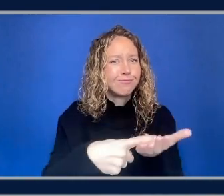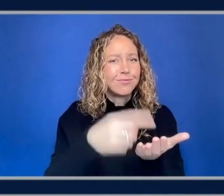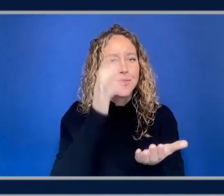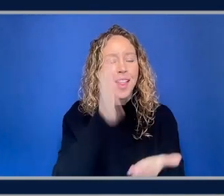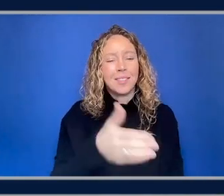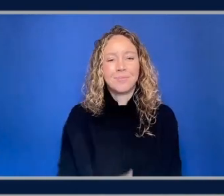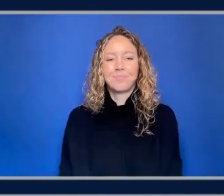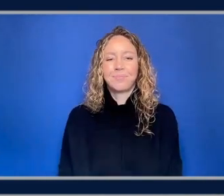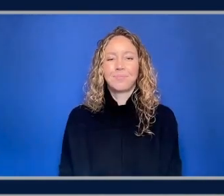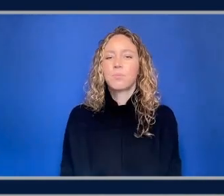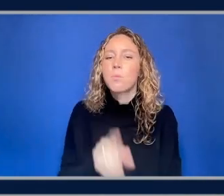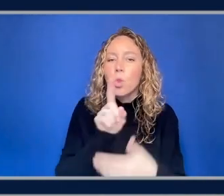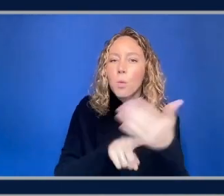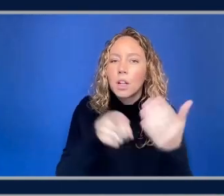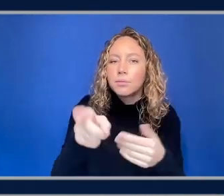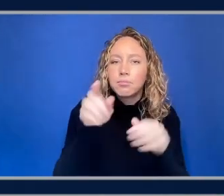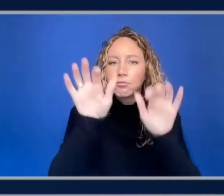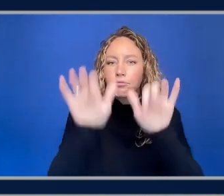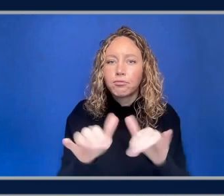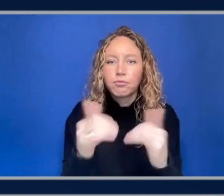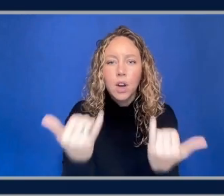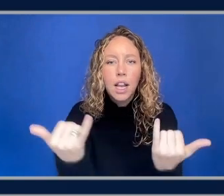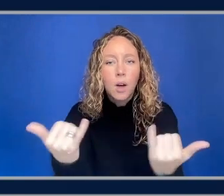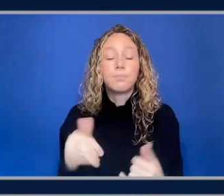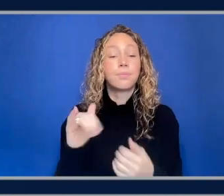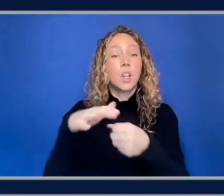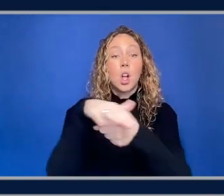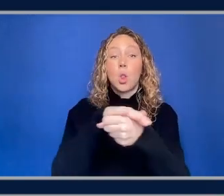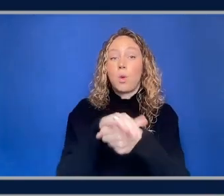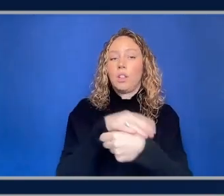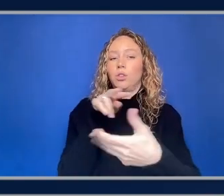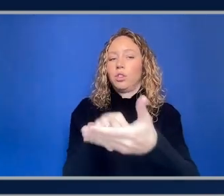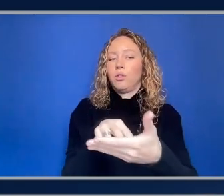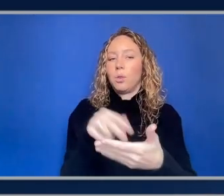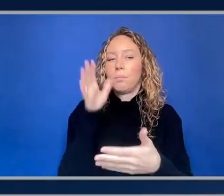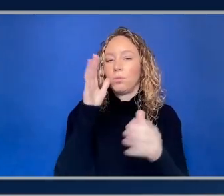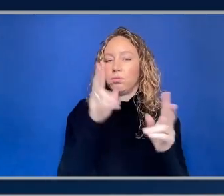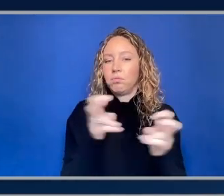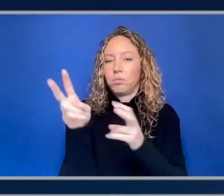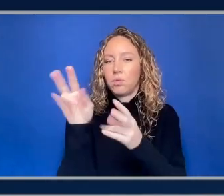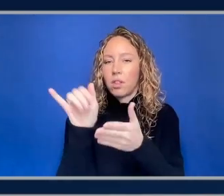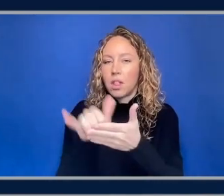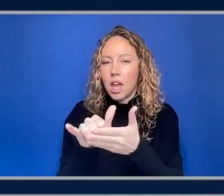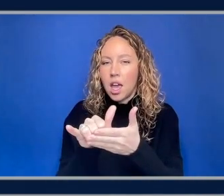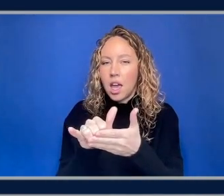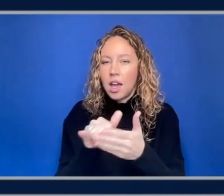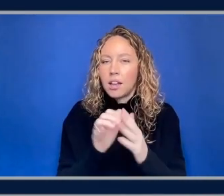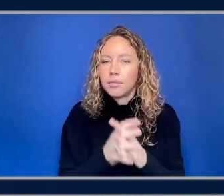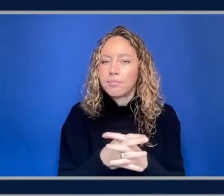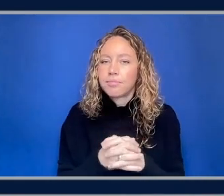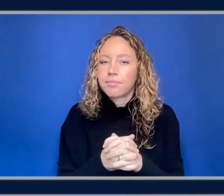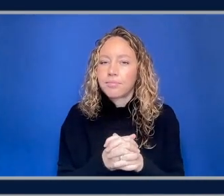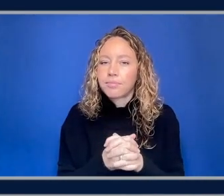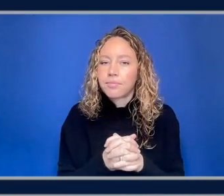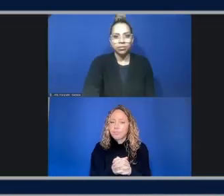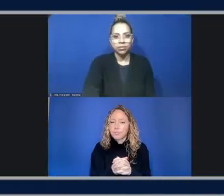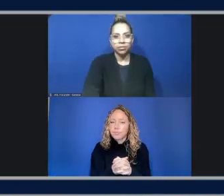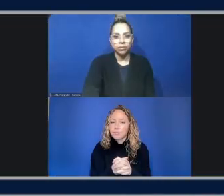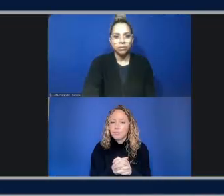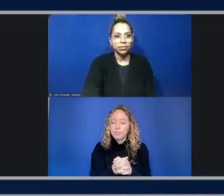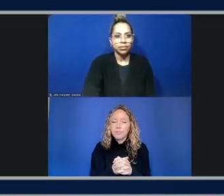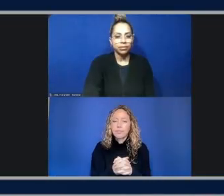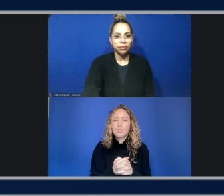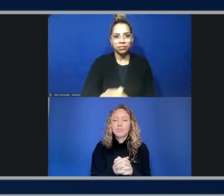okay so i'm just getting the the locations view um up uh it's not actually exposed the